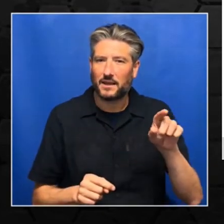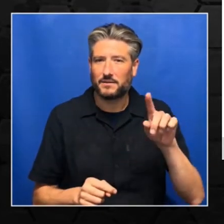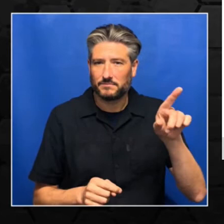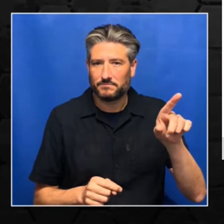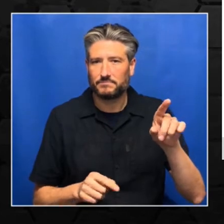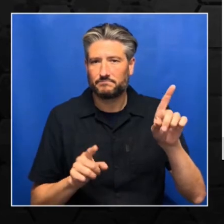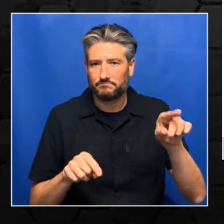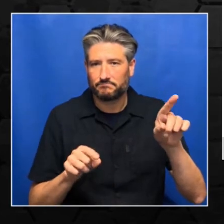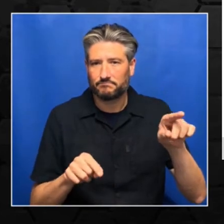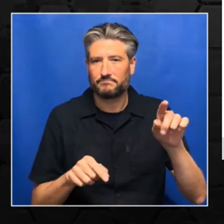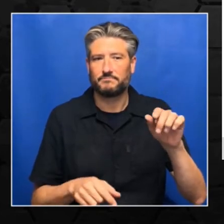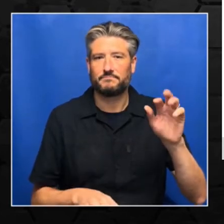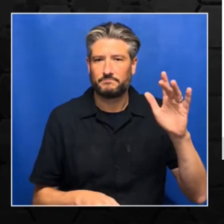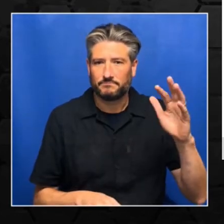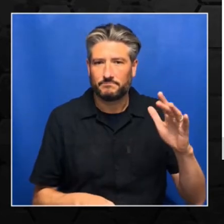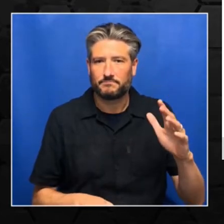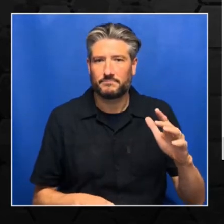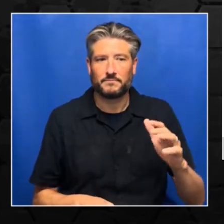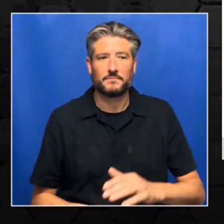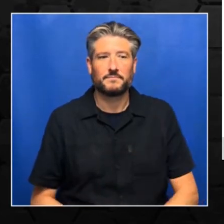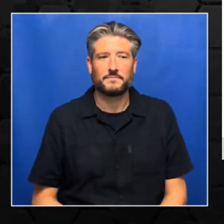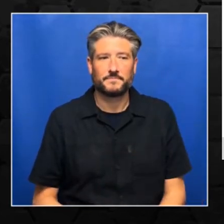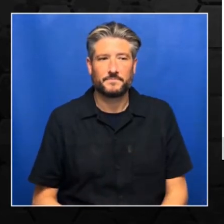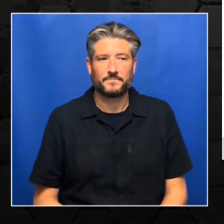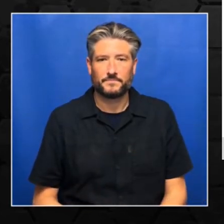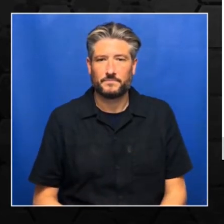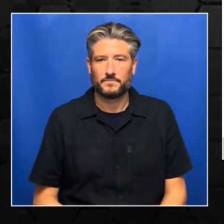And this all is free, so you are not even charged.